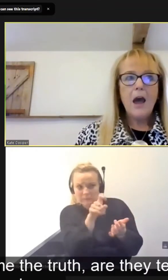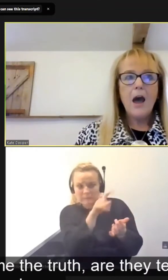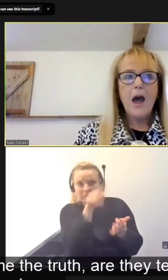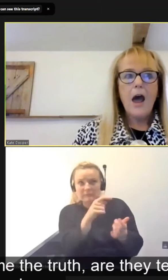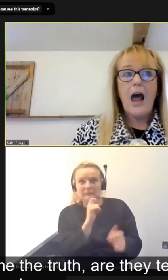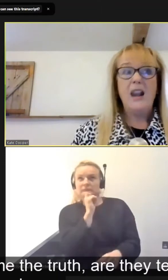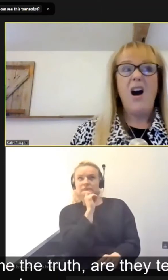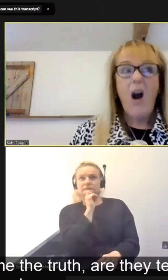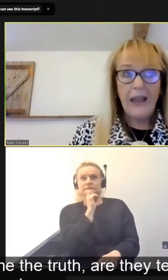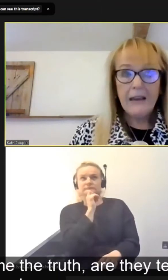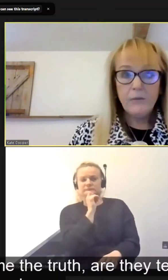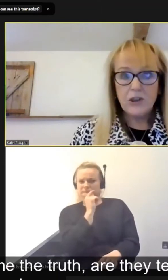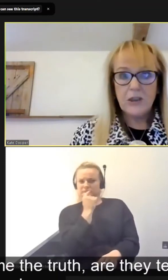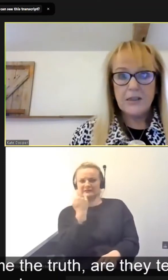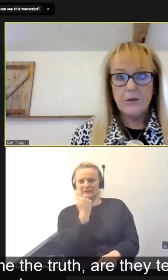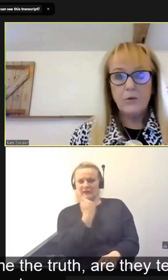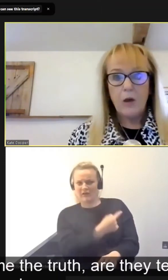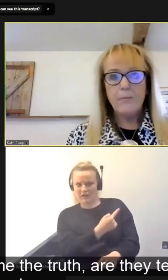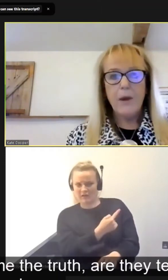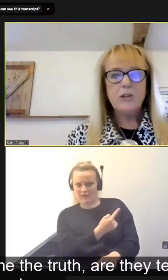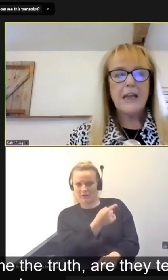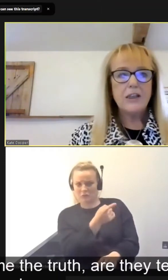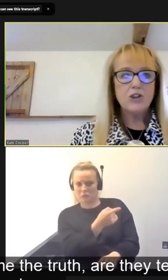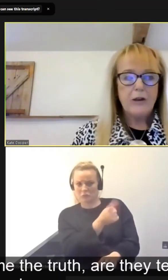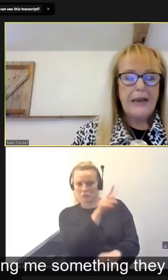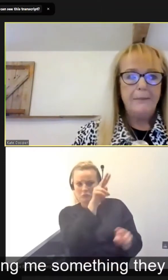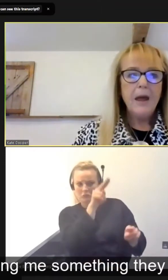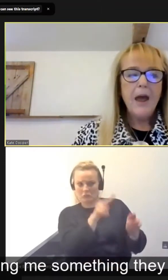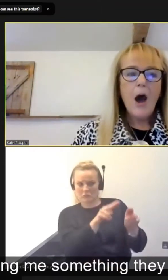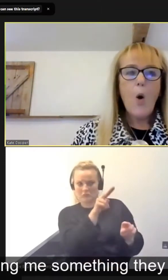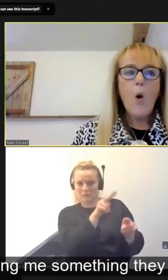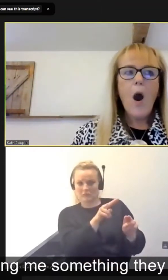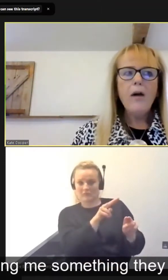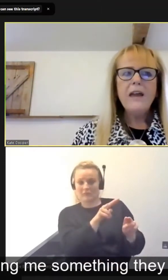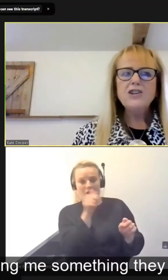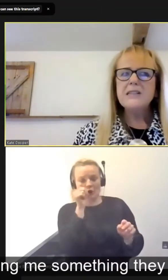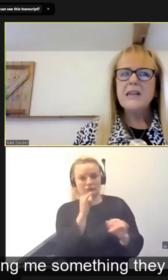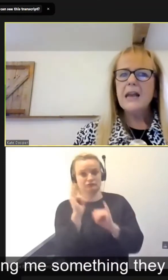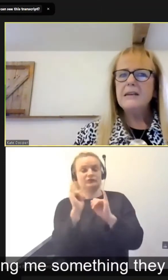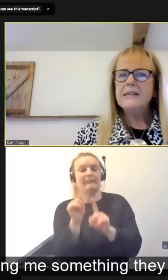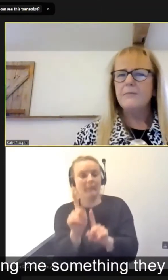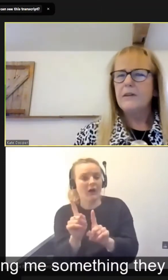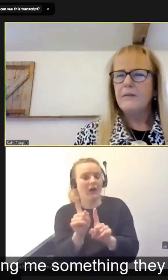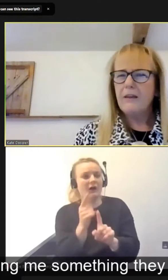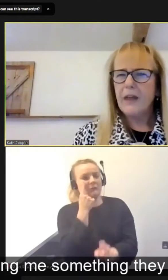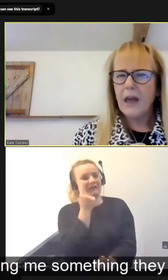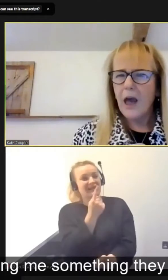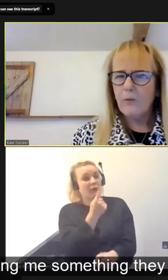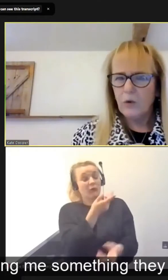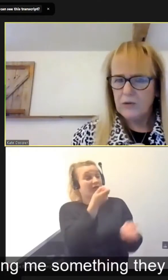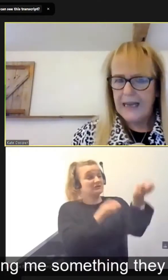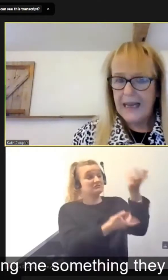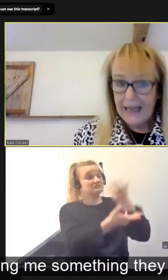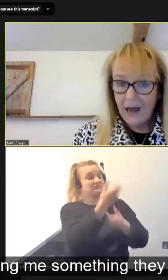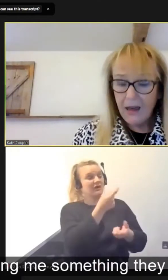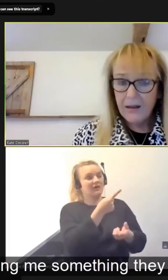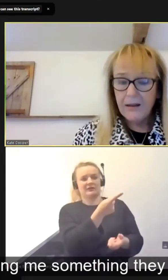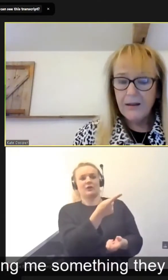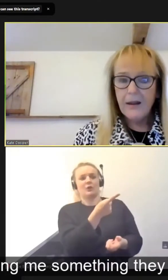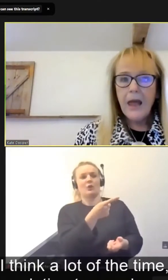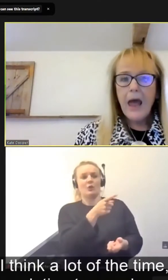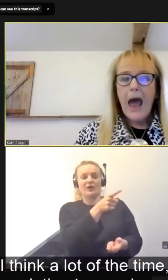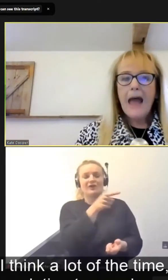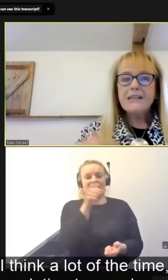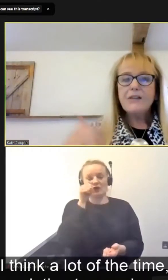me a lie, which is, you know, the most extreme, or are they just telling me something they think I want to hear?